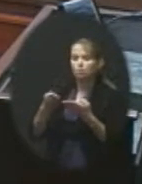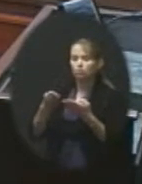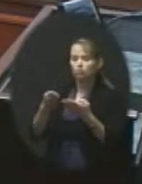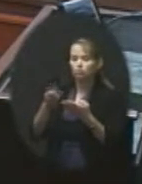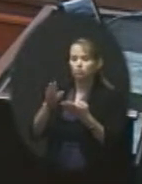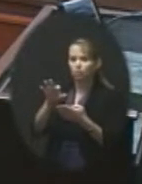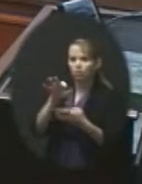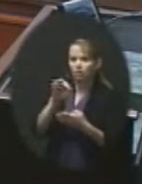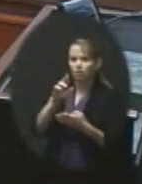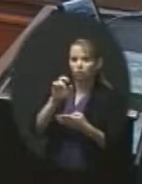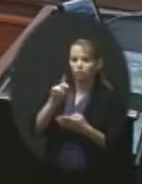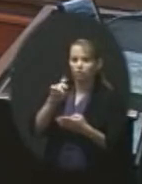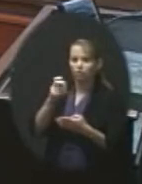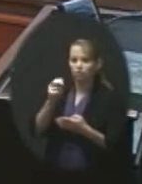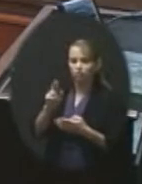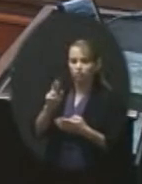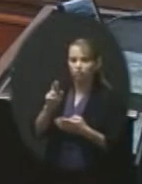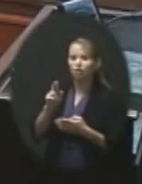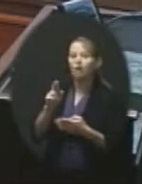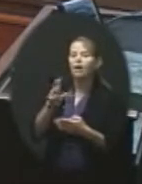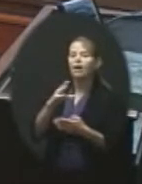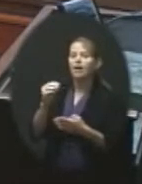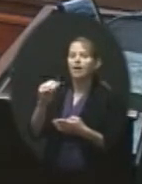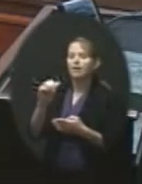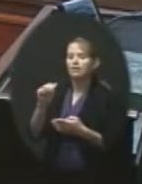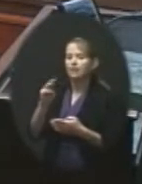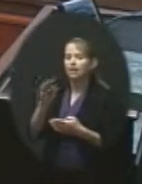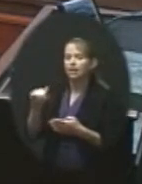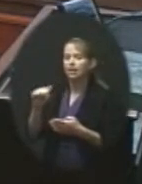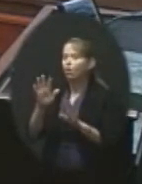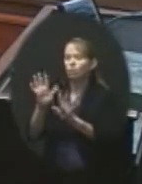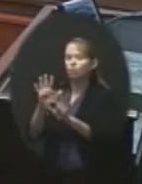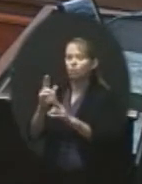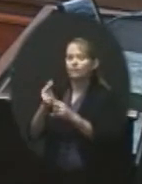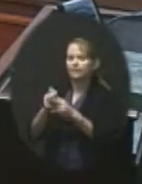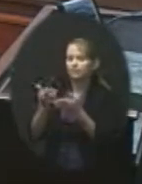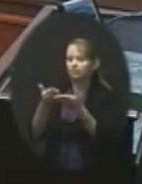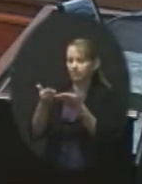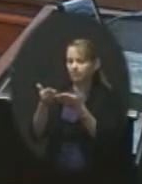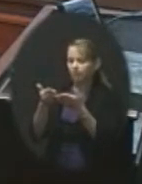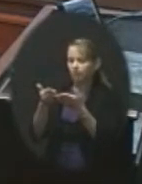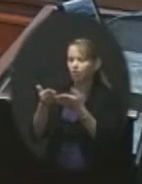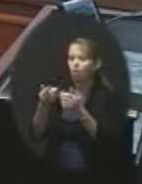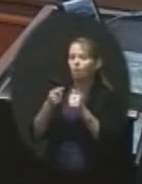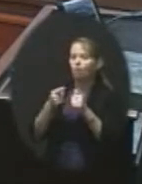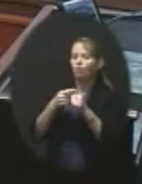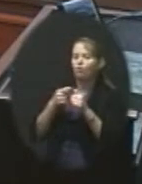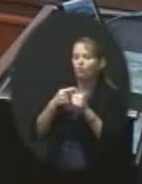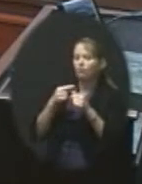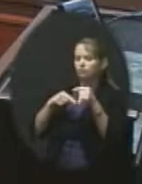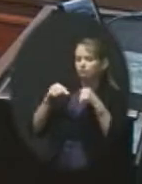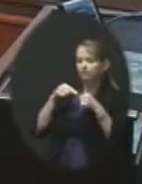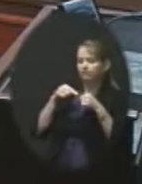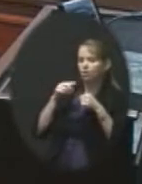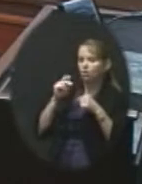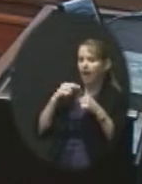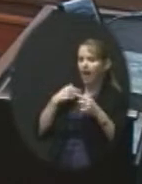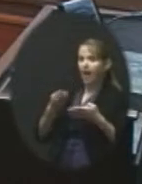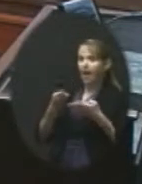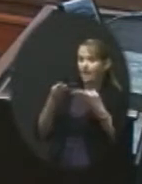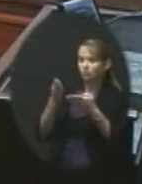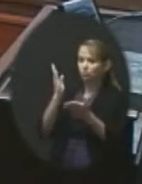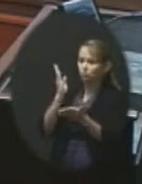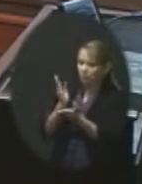alternate delegate to represent the Olathe. Cease. We have to cease nominations. let me back up. Okay, I motion to cease